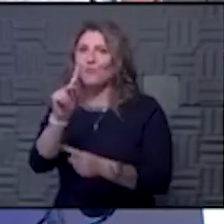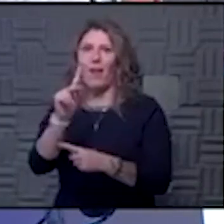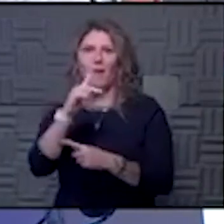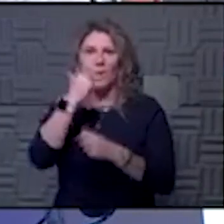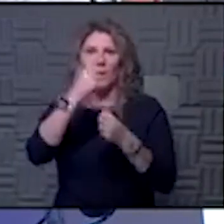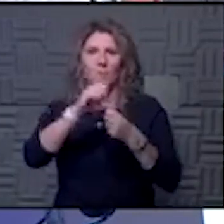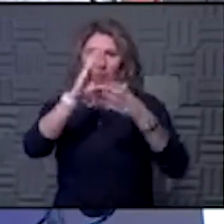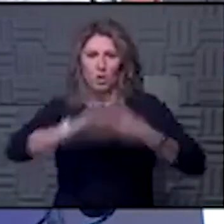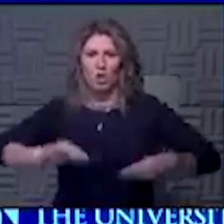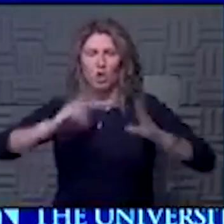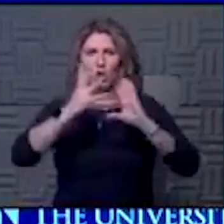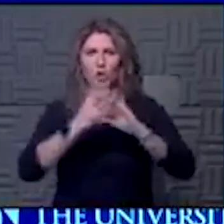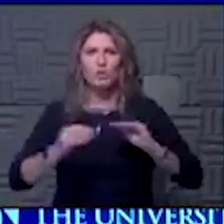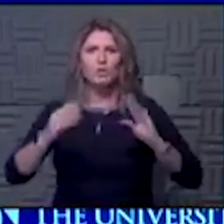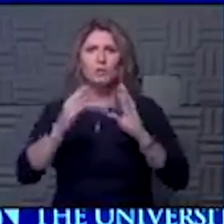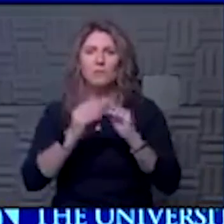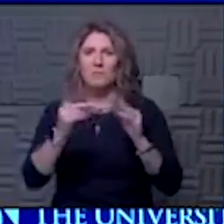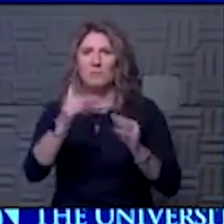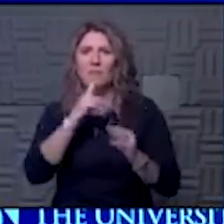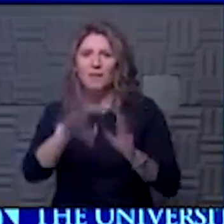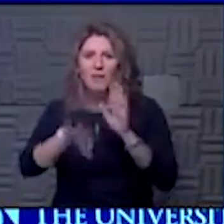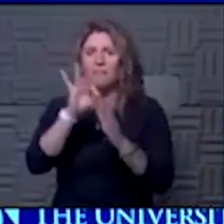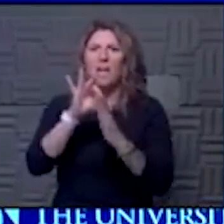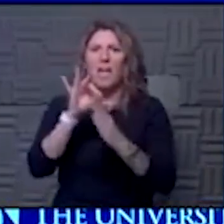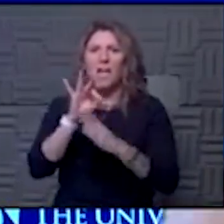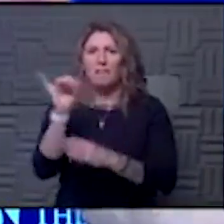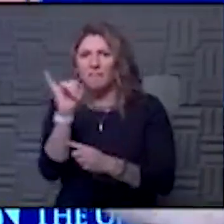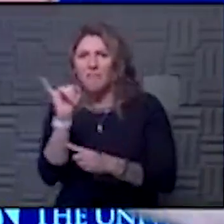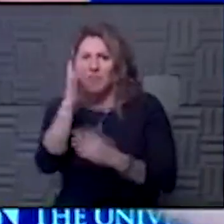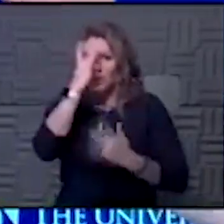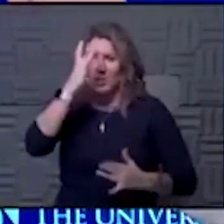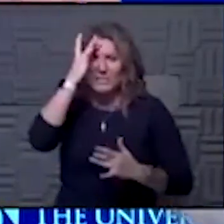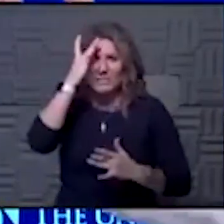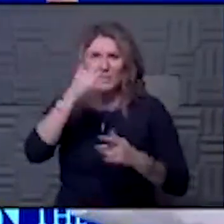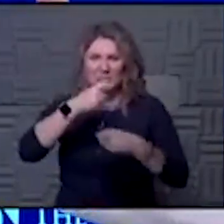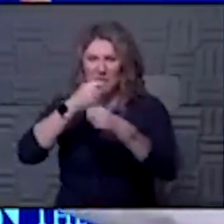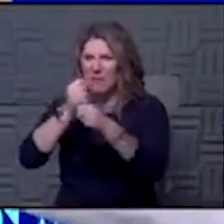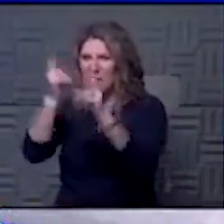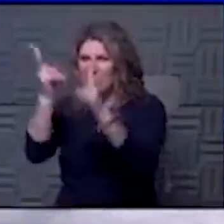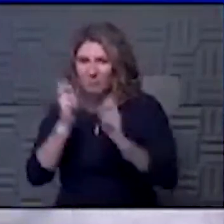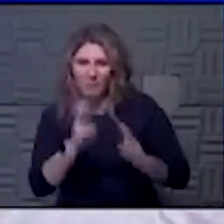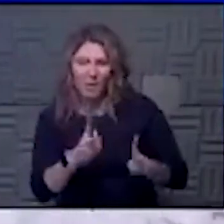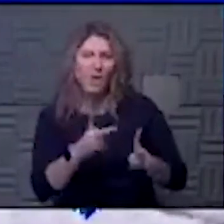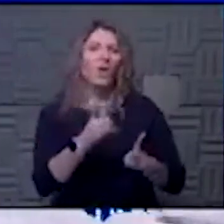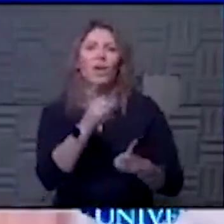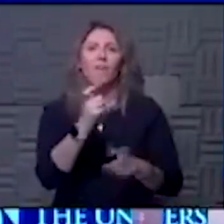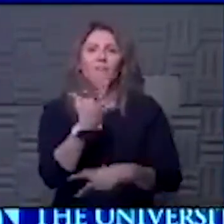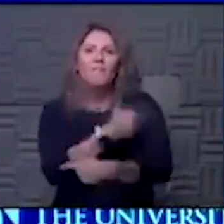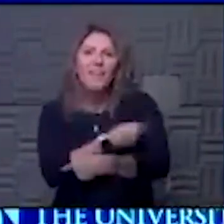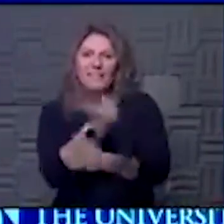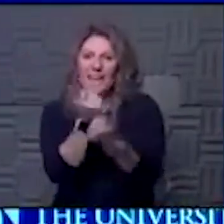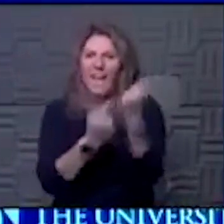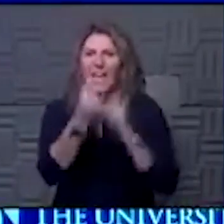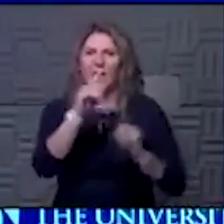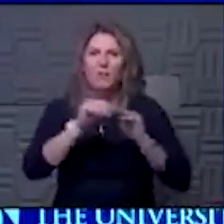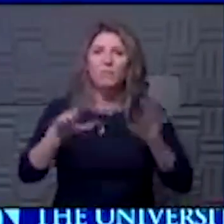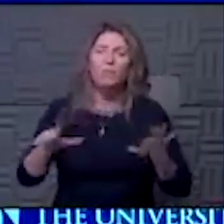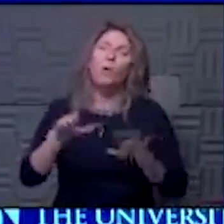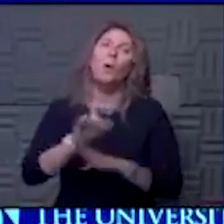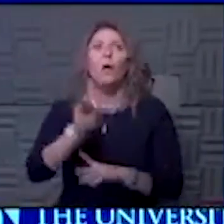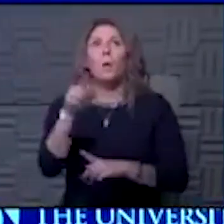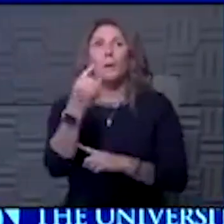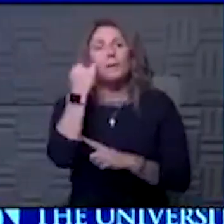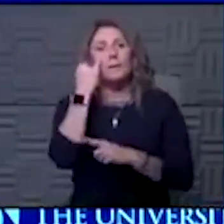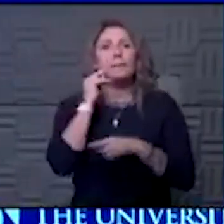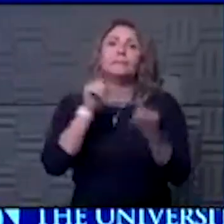the stories, they come upon some infectious disease, they manufacture it, and they vaccinate the entire crew and everybody who lives happily ever after, unless you're a Star Trek red shirt and you